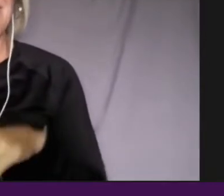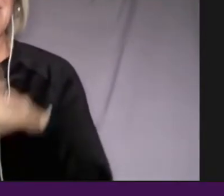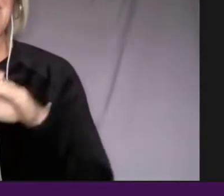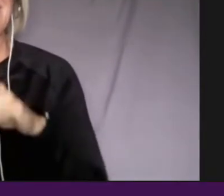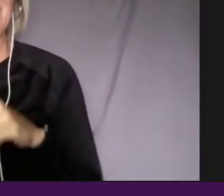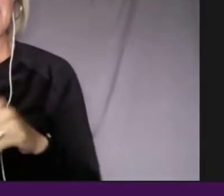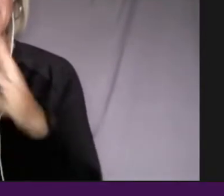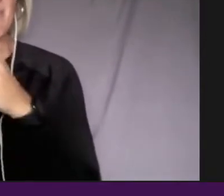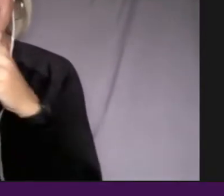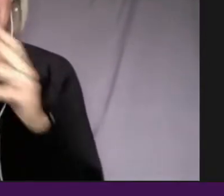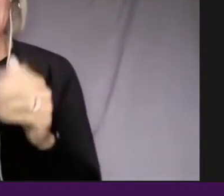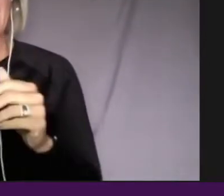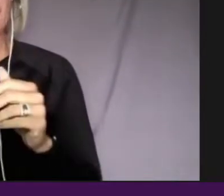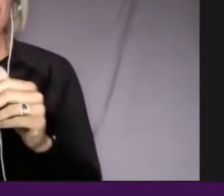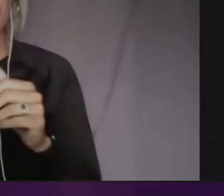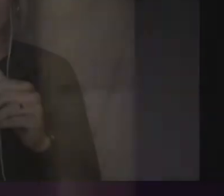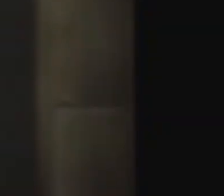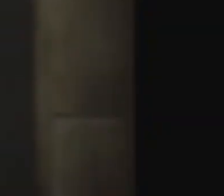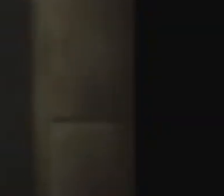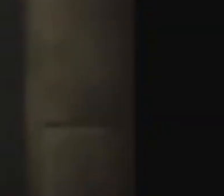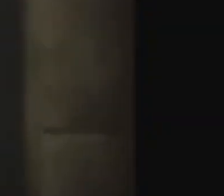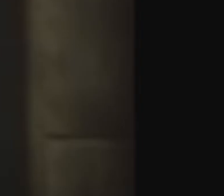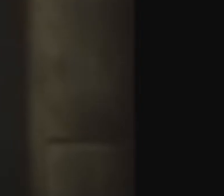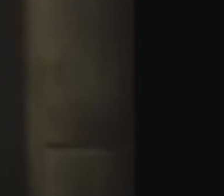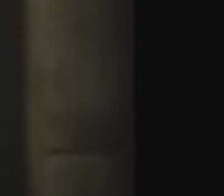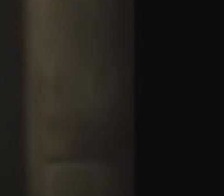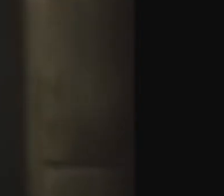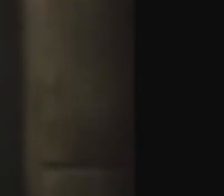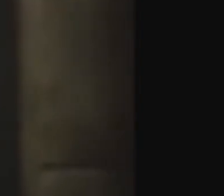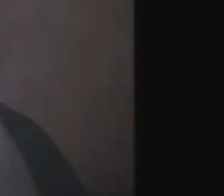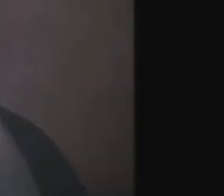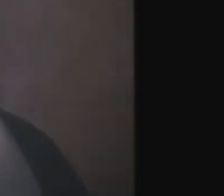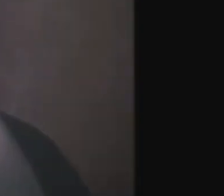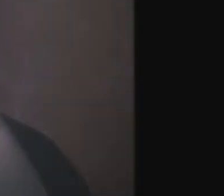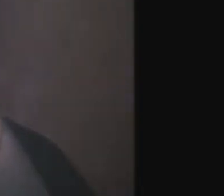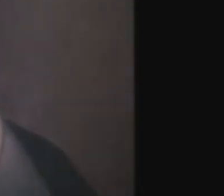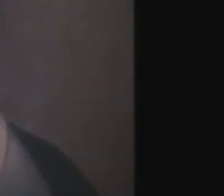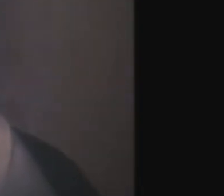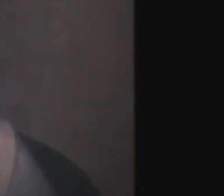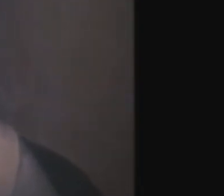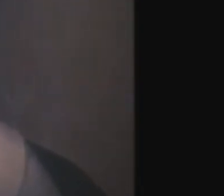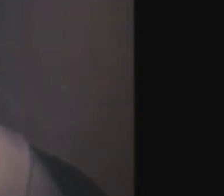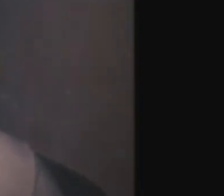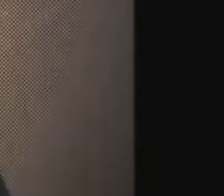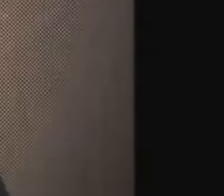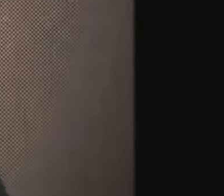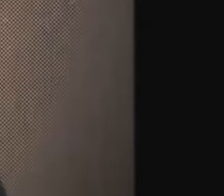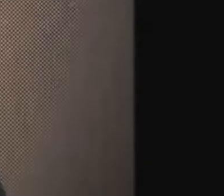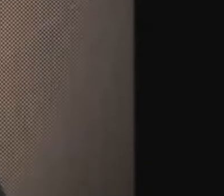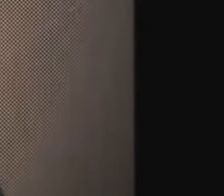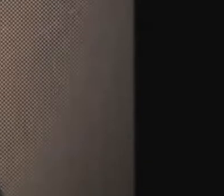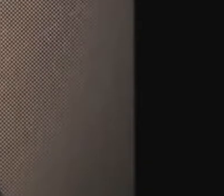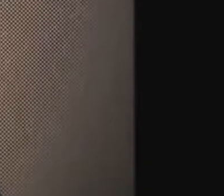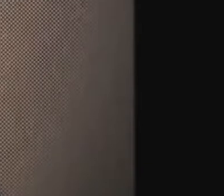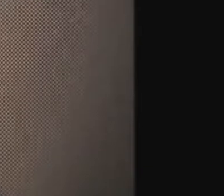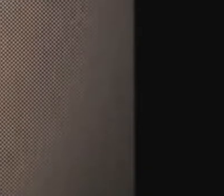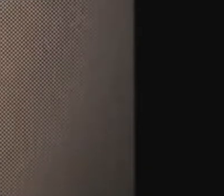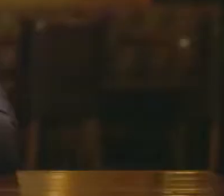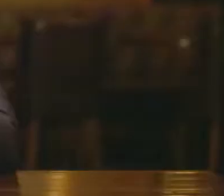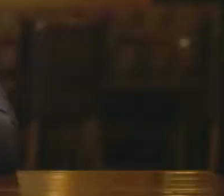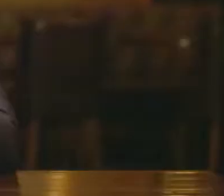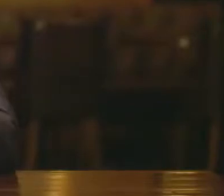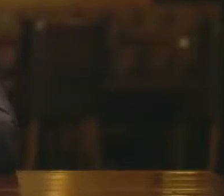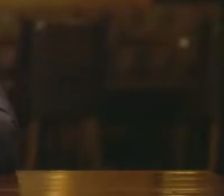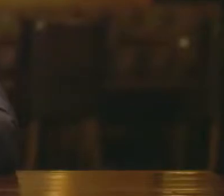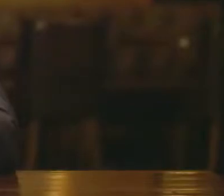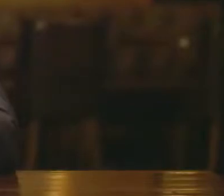Okay. Let's show that clip. Raul was extraordinarily magnetic. What was also true is that he spoke in